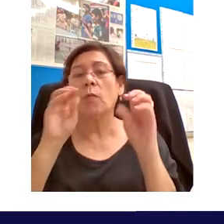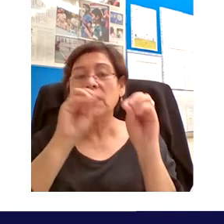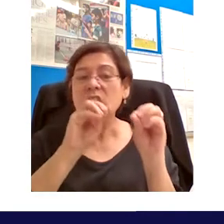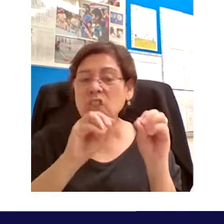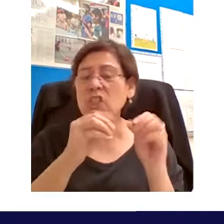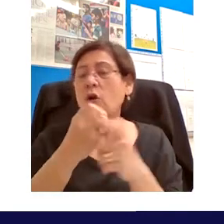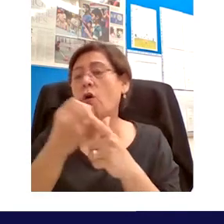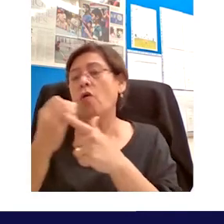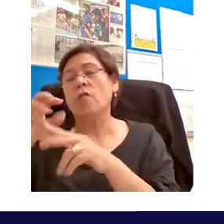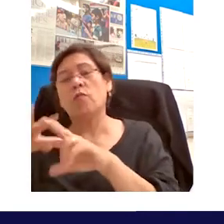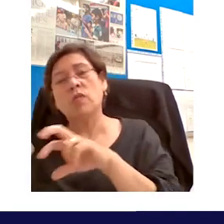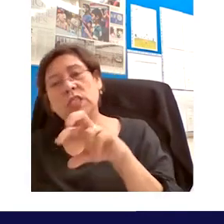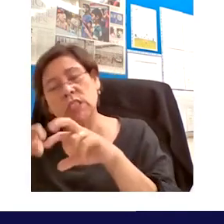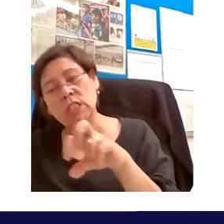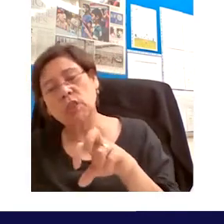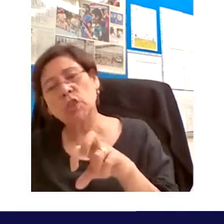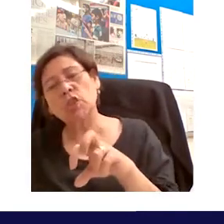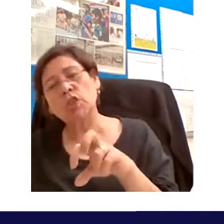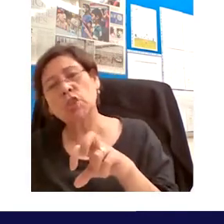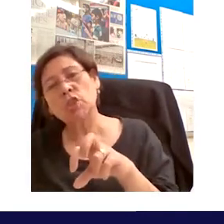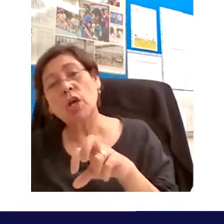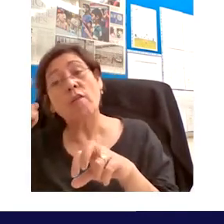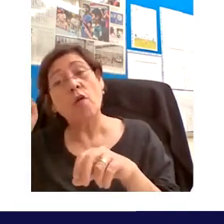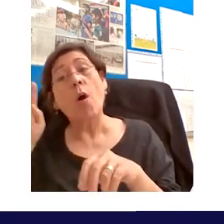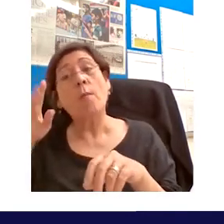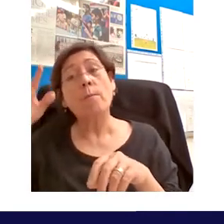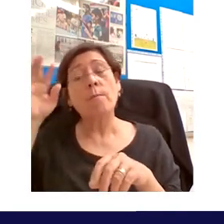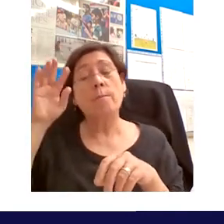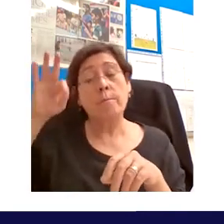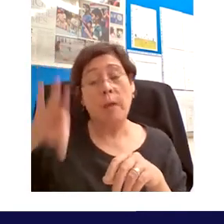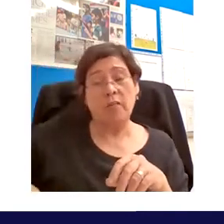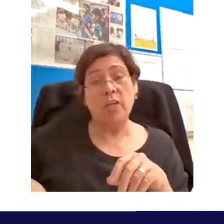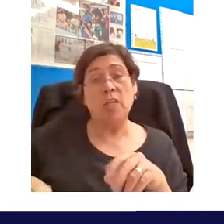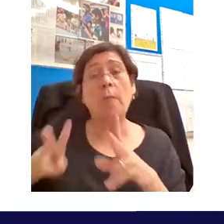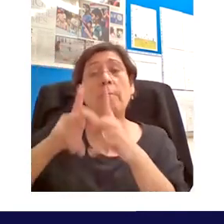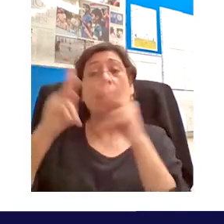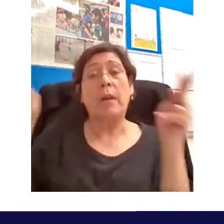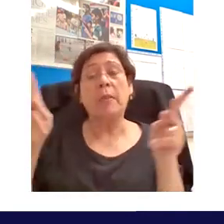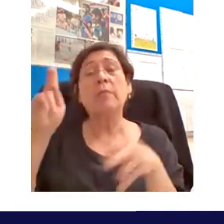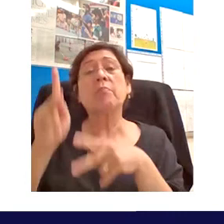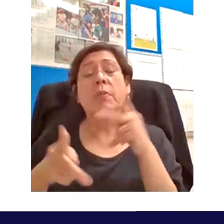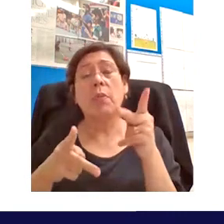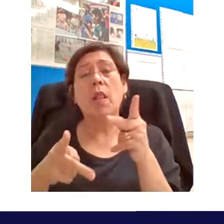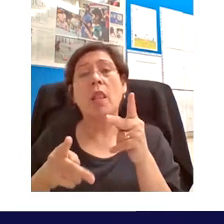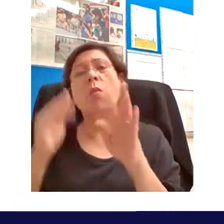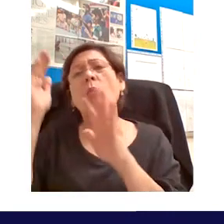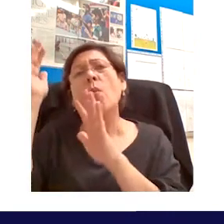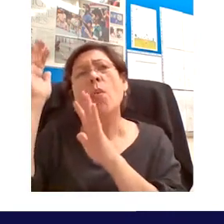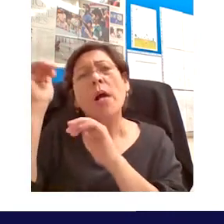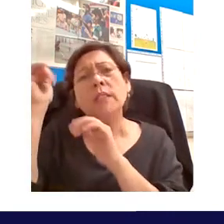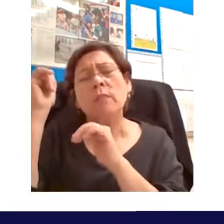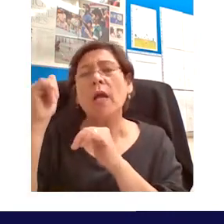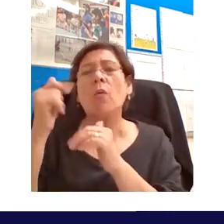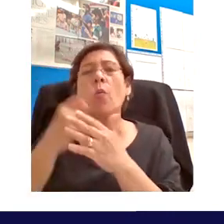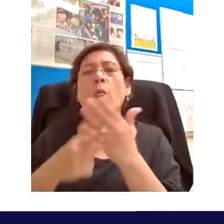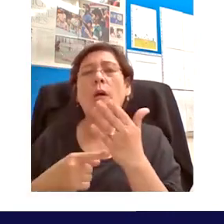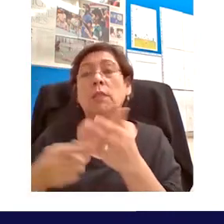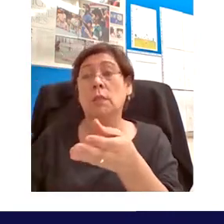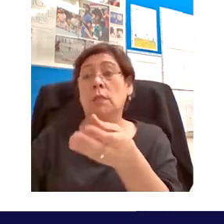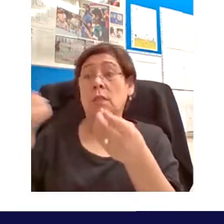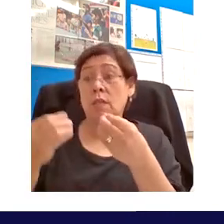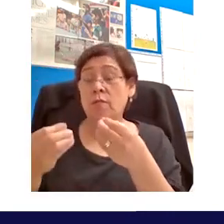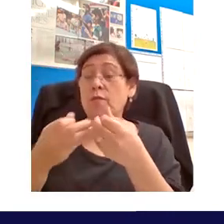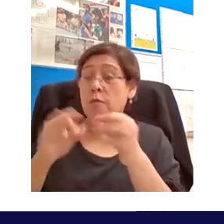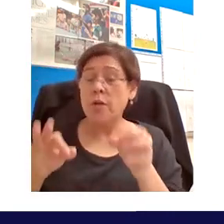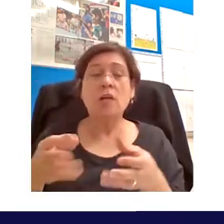um you know for the public benefit for with the expectation that what has been freely given will be freely passed on